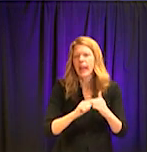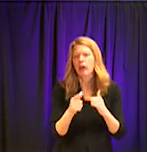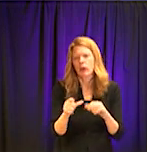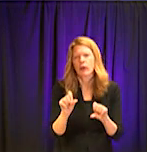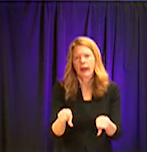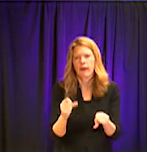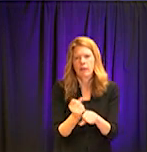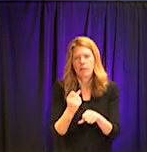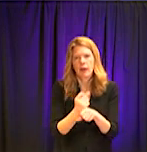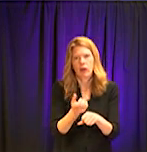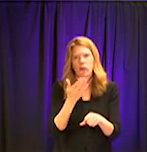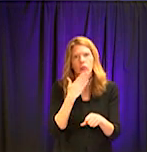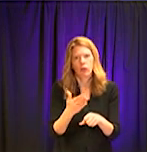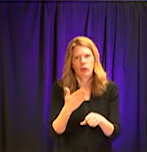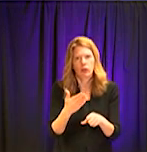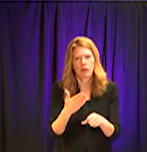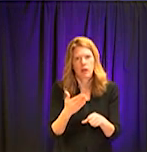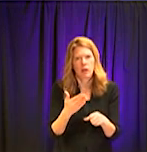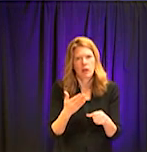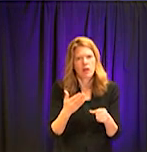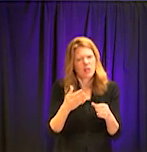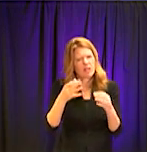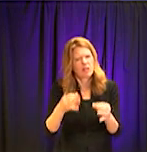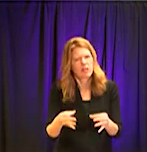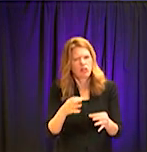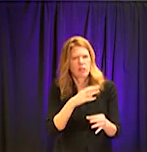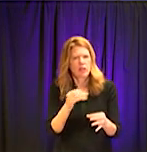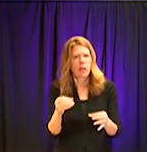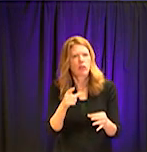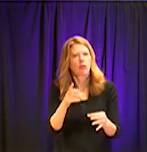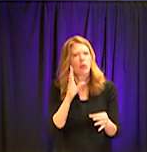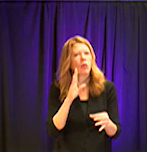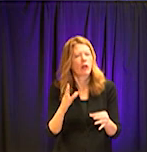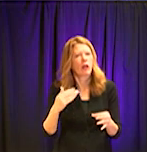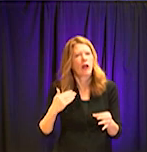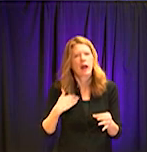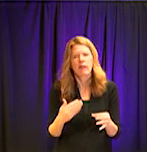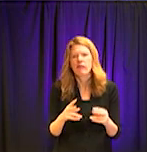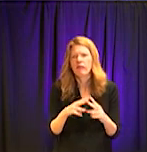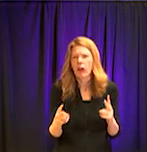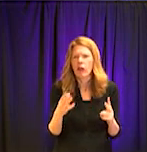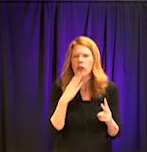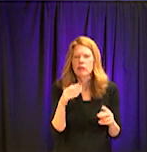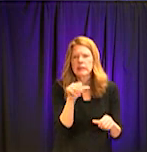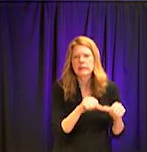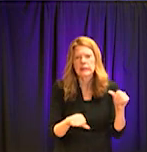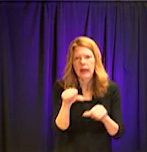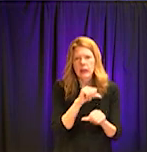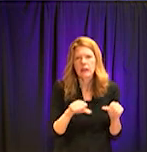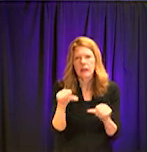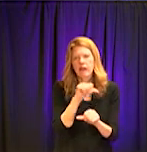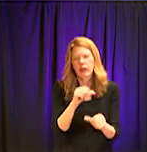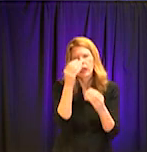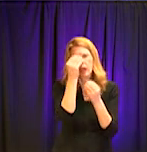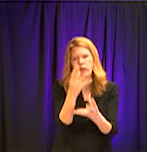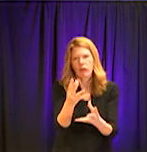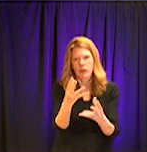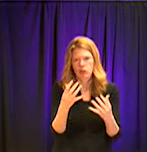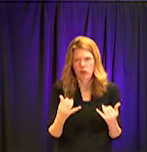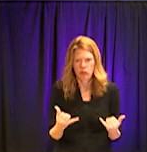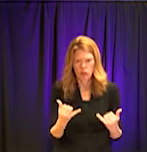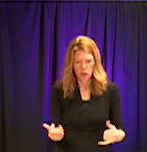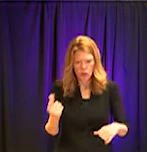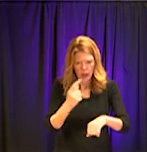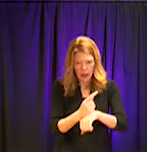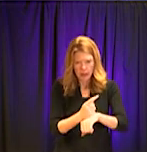crisis, and the best tool, which is to give you solid, reputable, accurate information. So with all of that